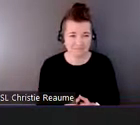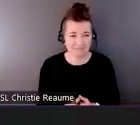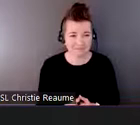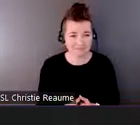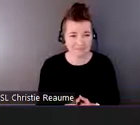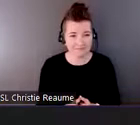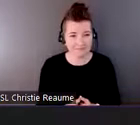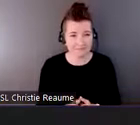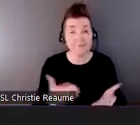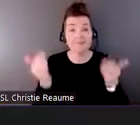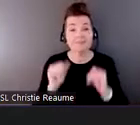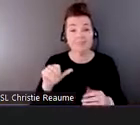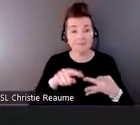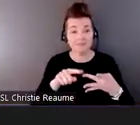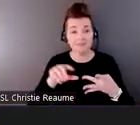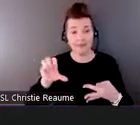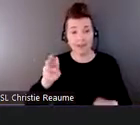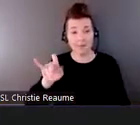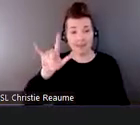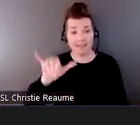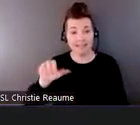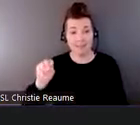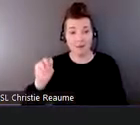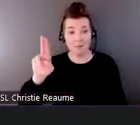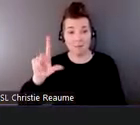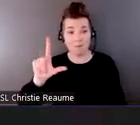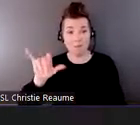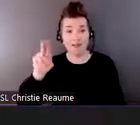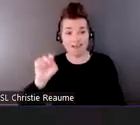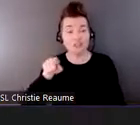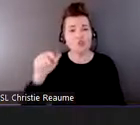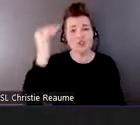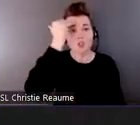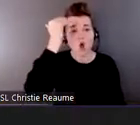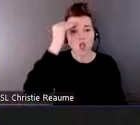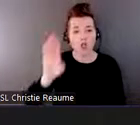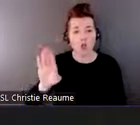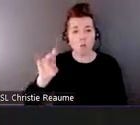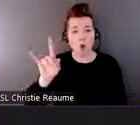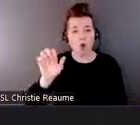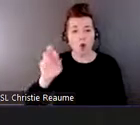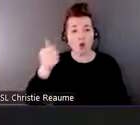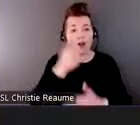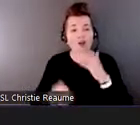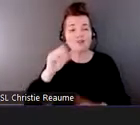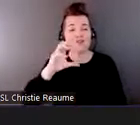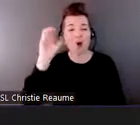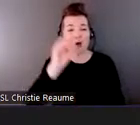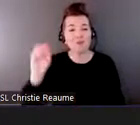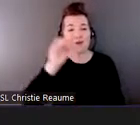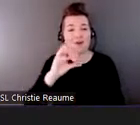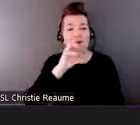Karen-Bolving, she is a knowledge broker with the Ontario Age-Friendly Communities